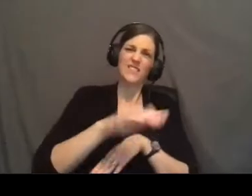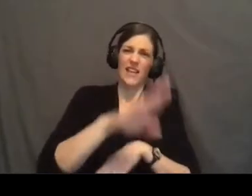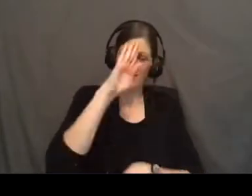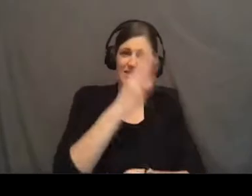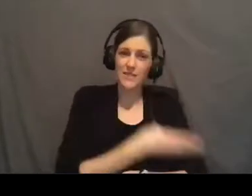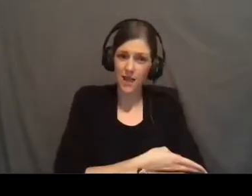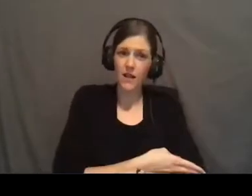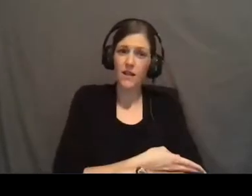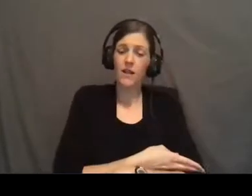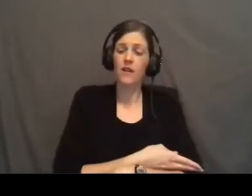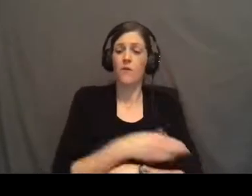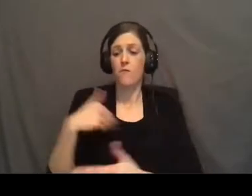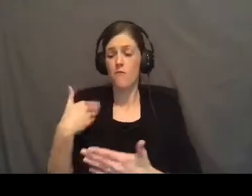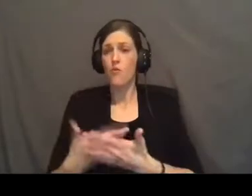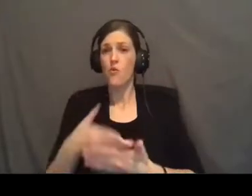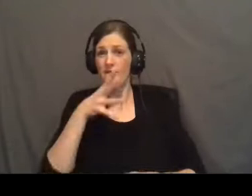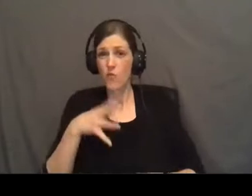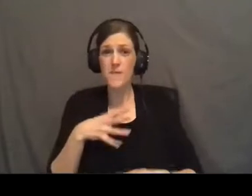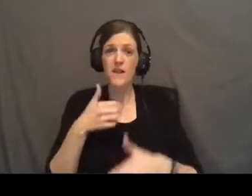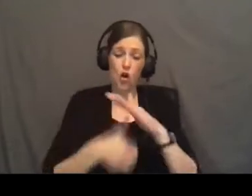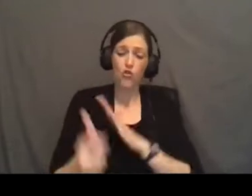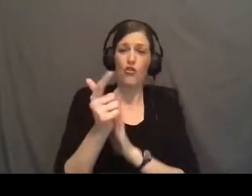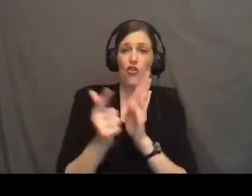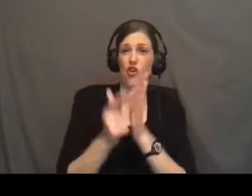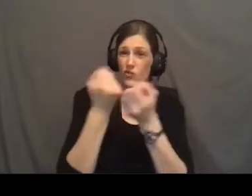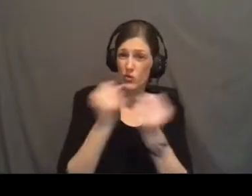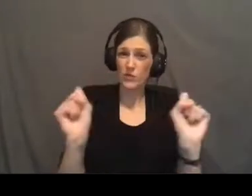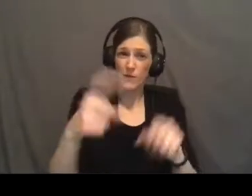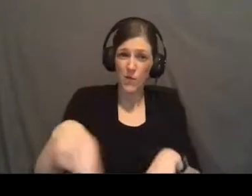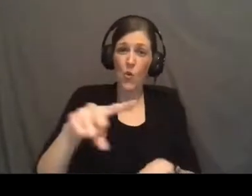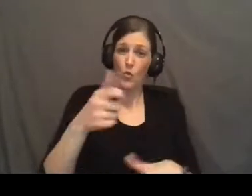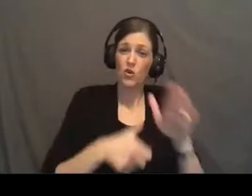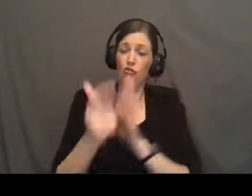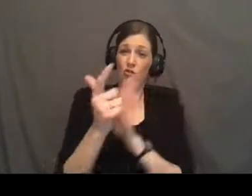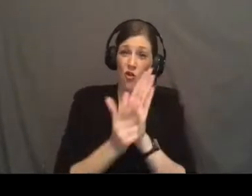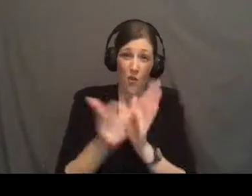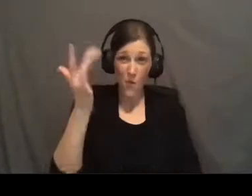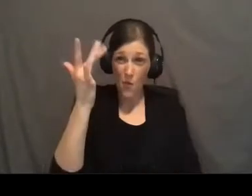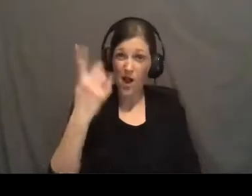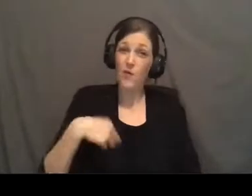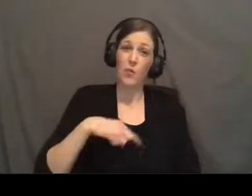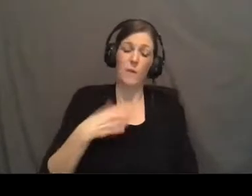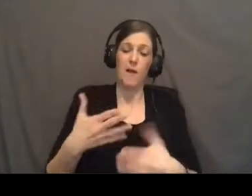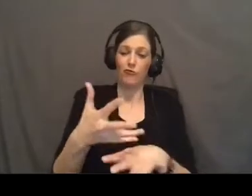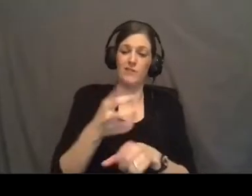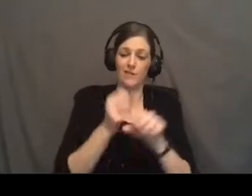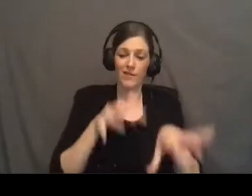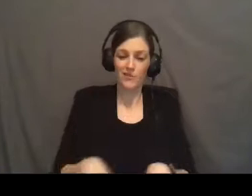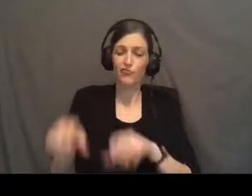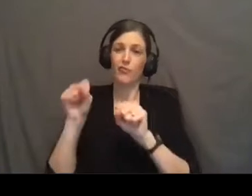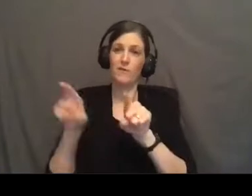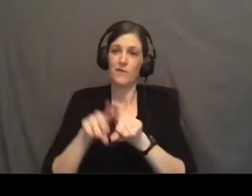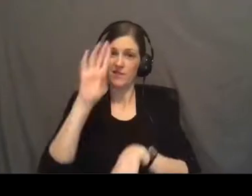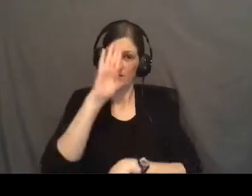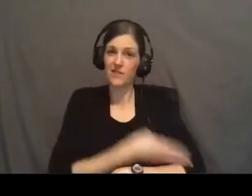Son, born of a woman, born under law to redeem those who are under our law so that we might receive the adoption of sons and